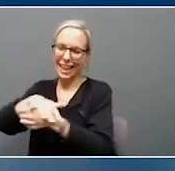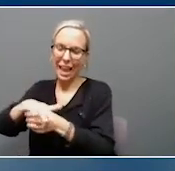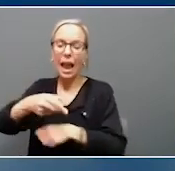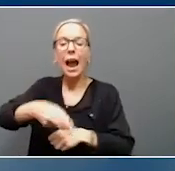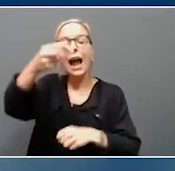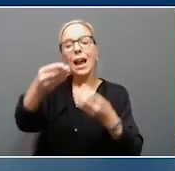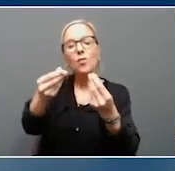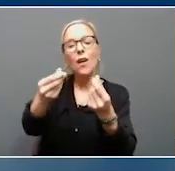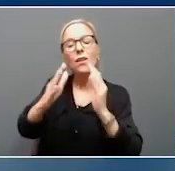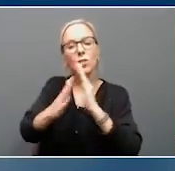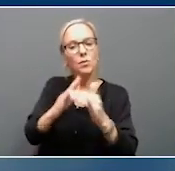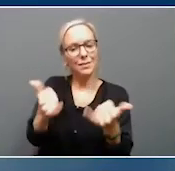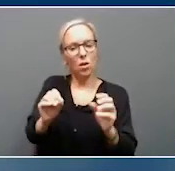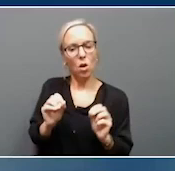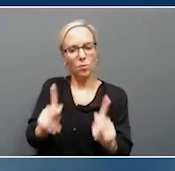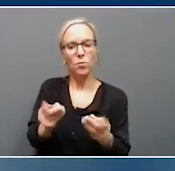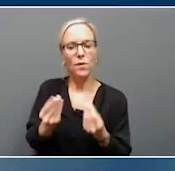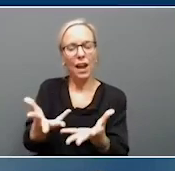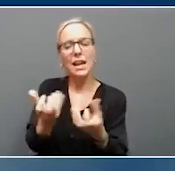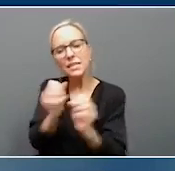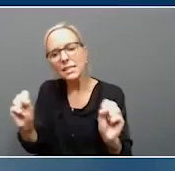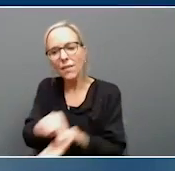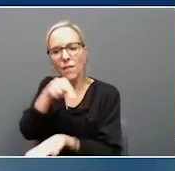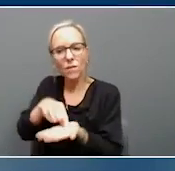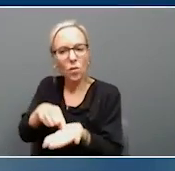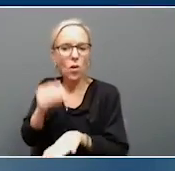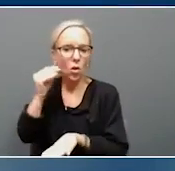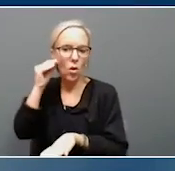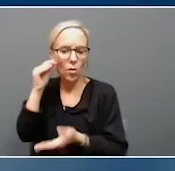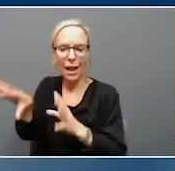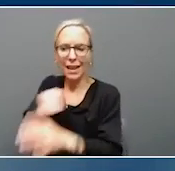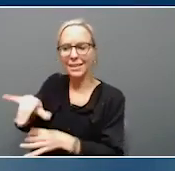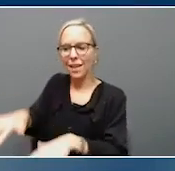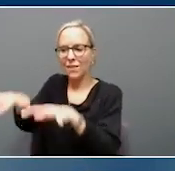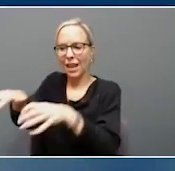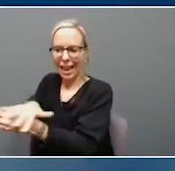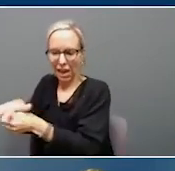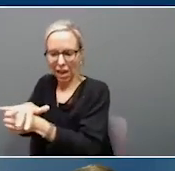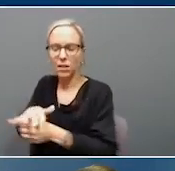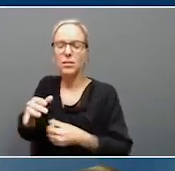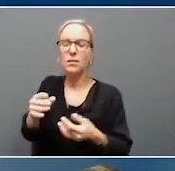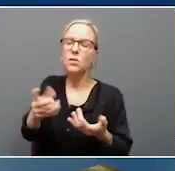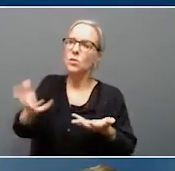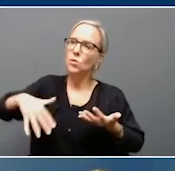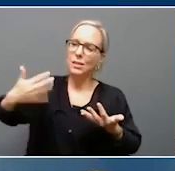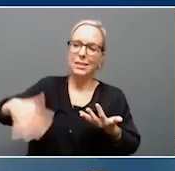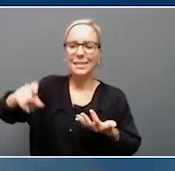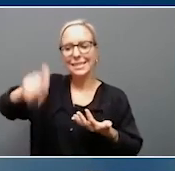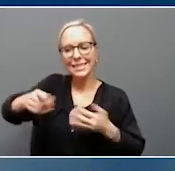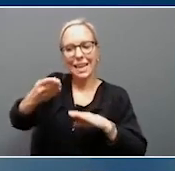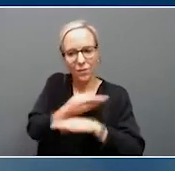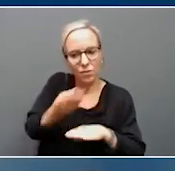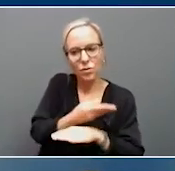opportunity to provide safe, affordable housing outside the floodplain, including much-needed infrastructure and community buildings that can